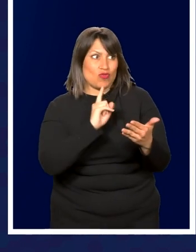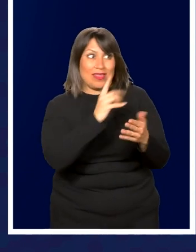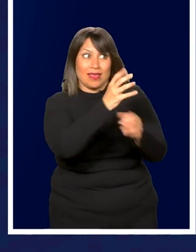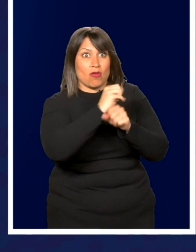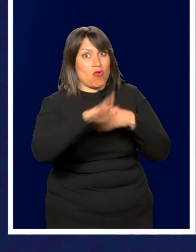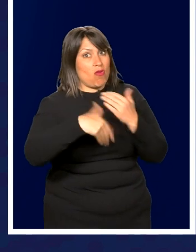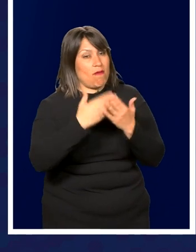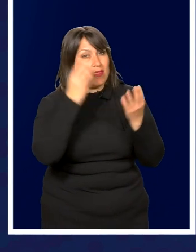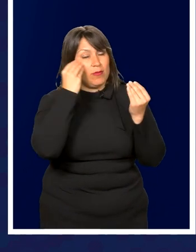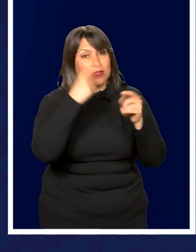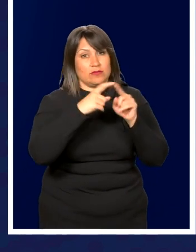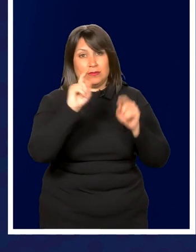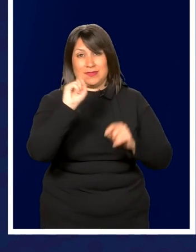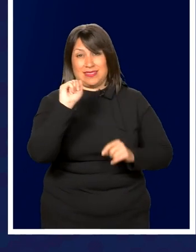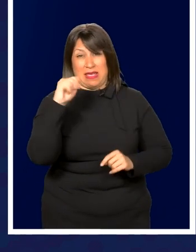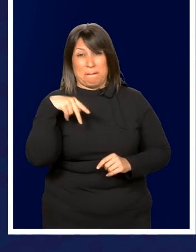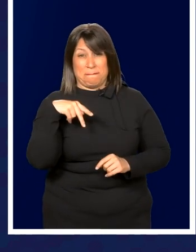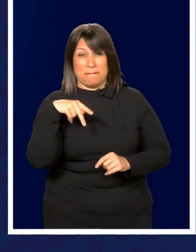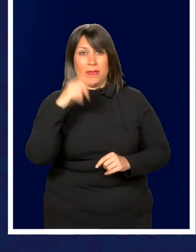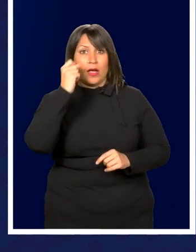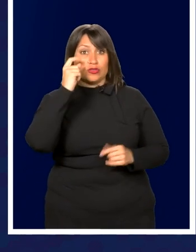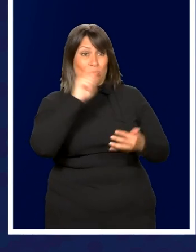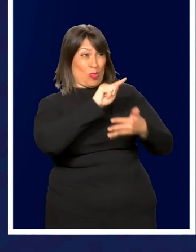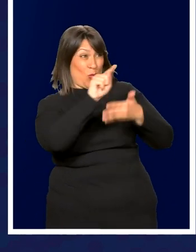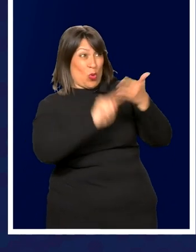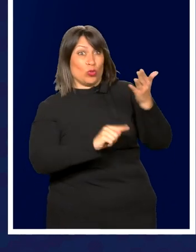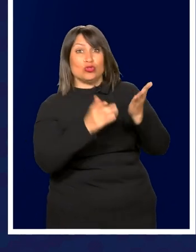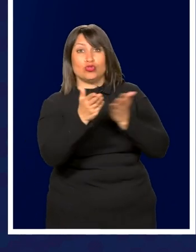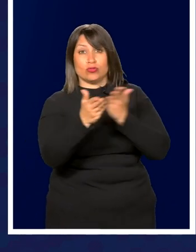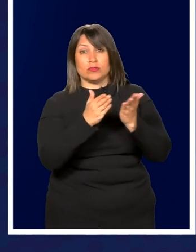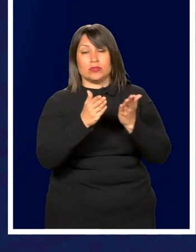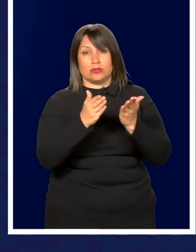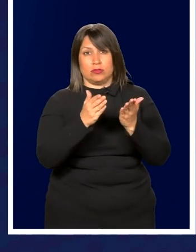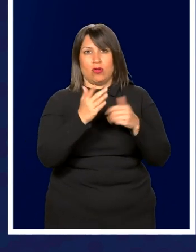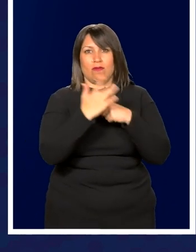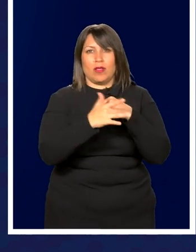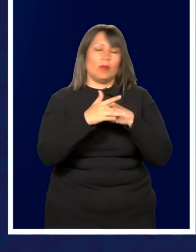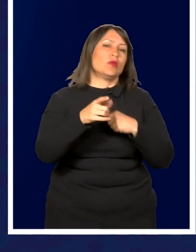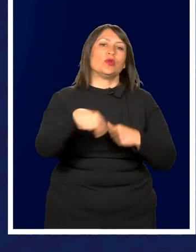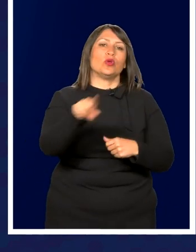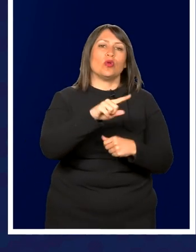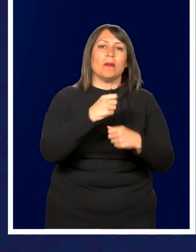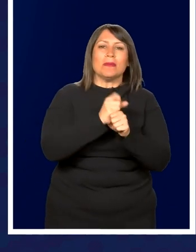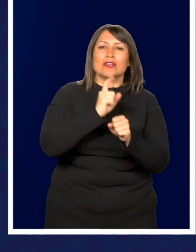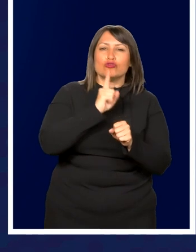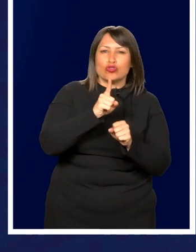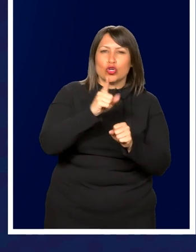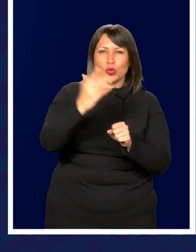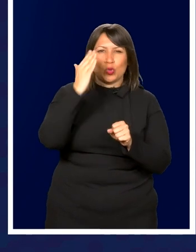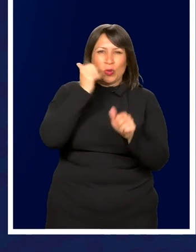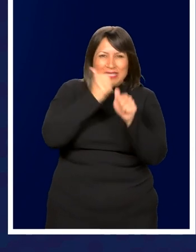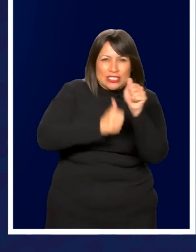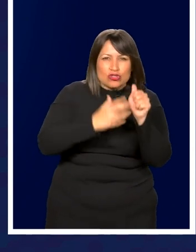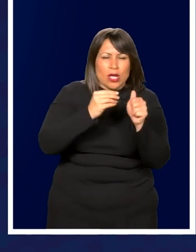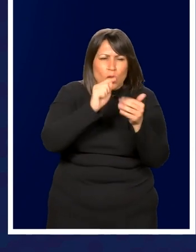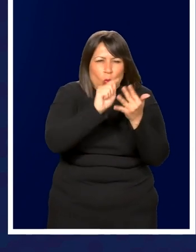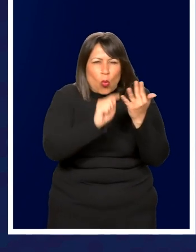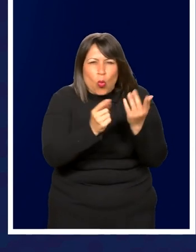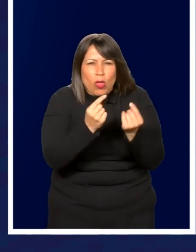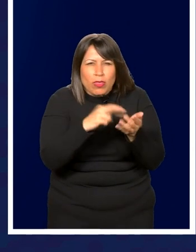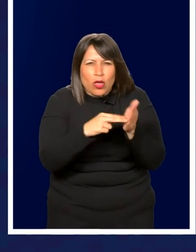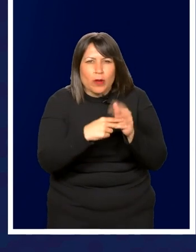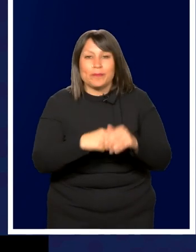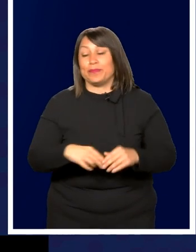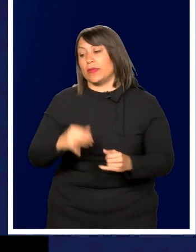you can from TAP. And understand those services are available to you. Make sure you know each one of those and what they are.